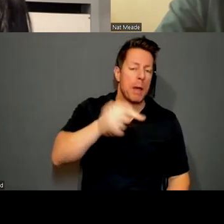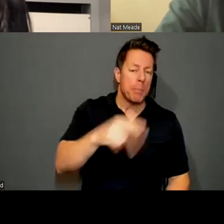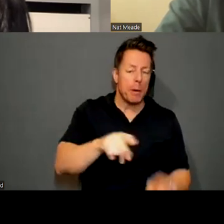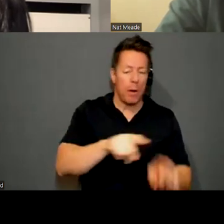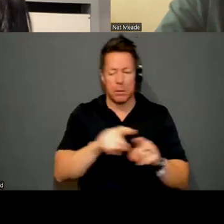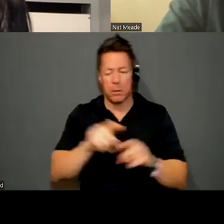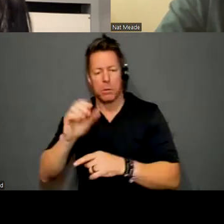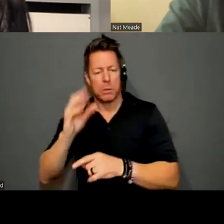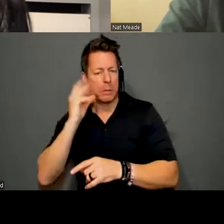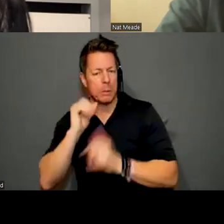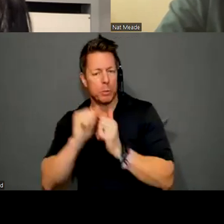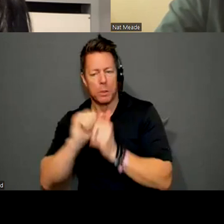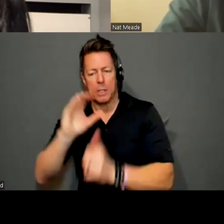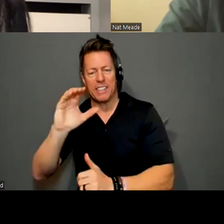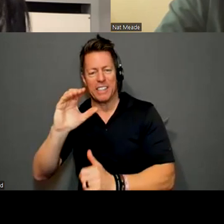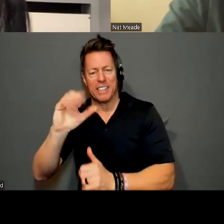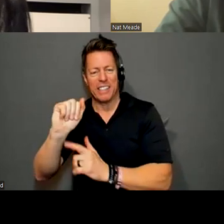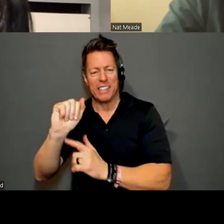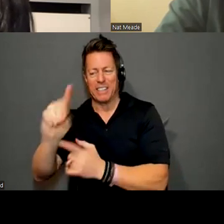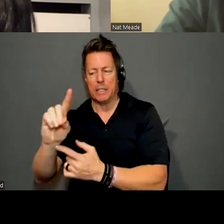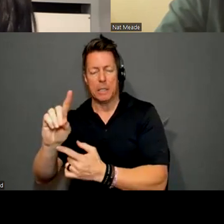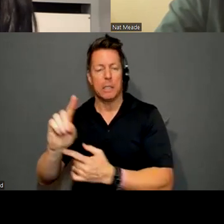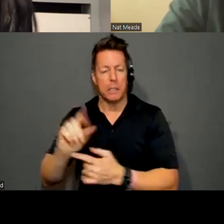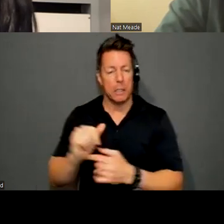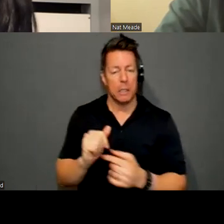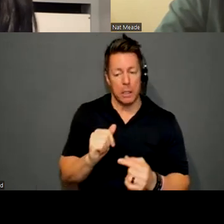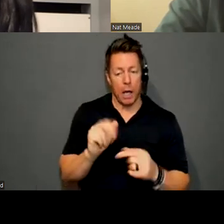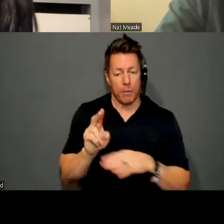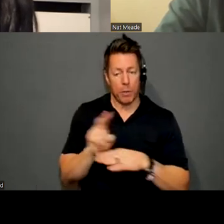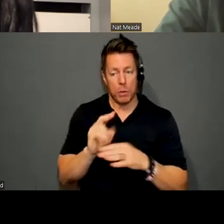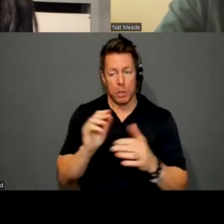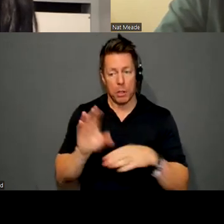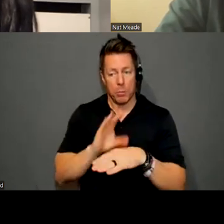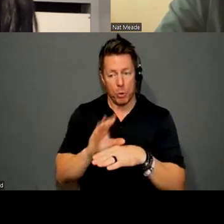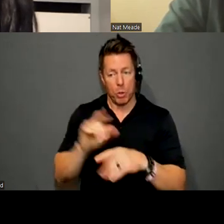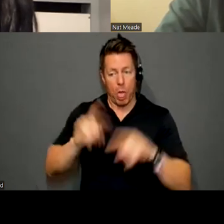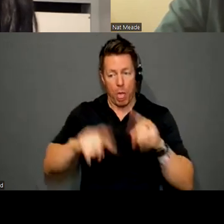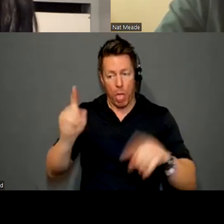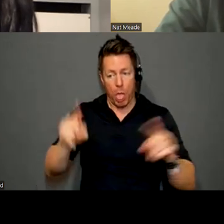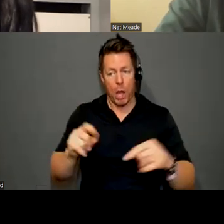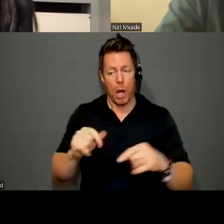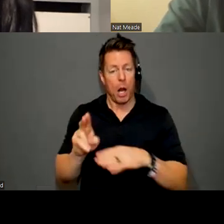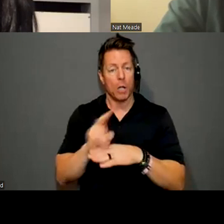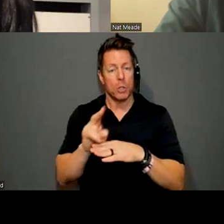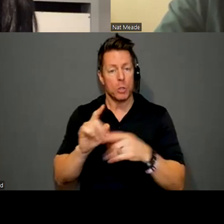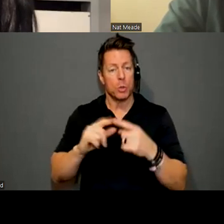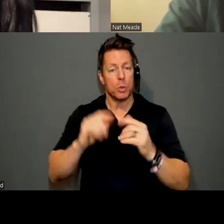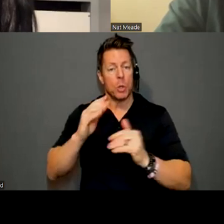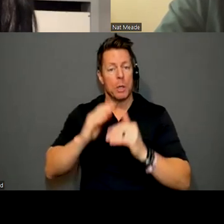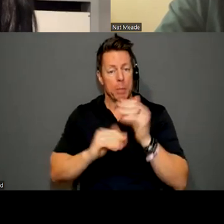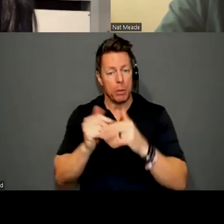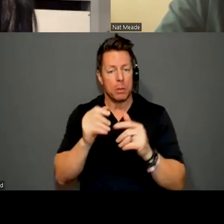uh, and I've used the computer in a variety of ways. And sometimes I use it to build an object